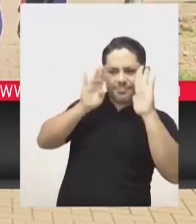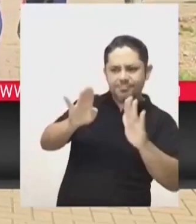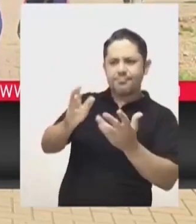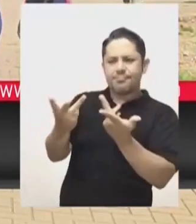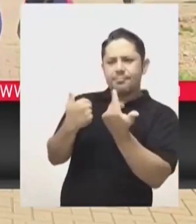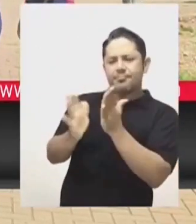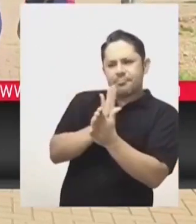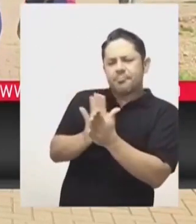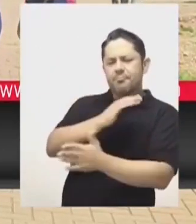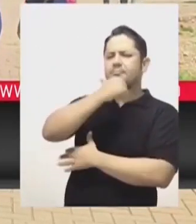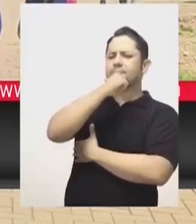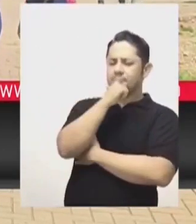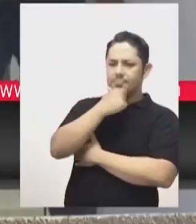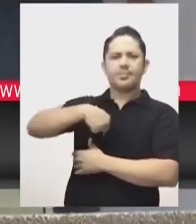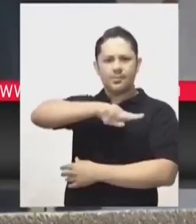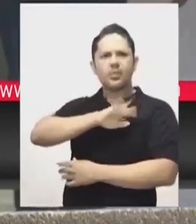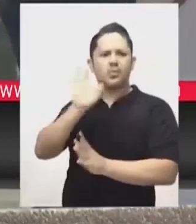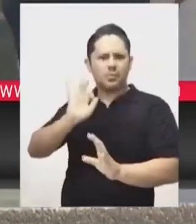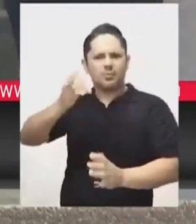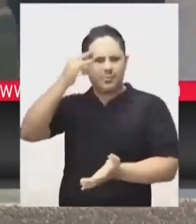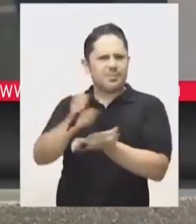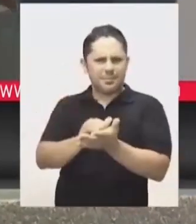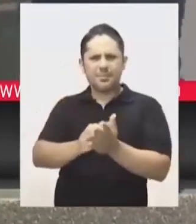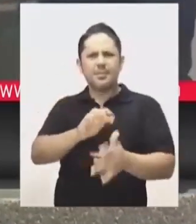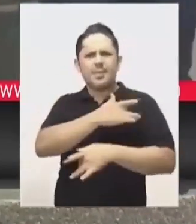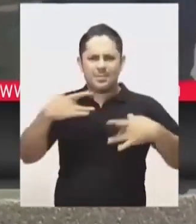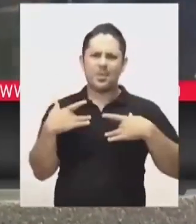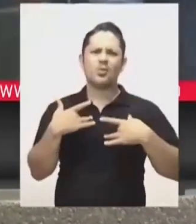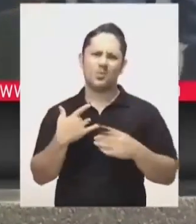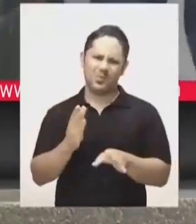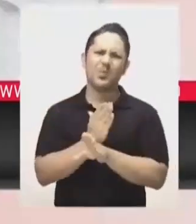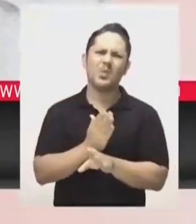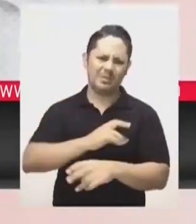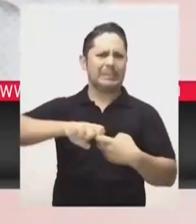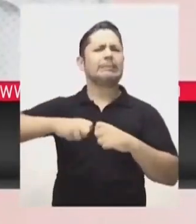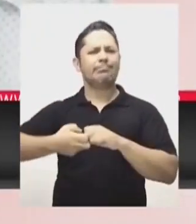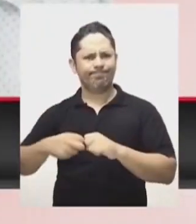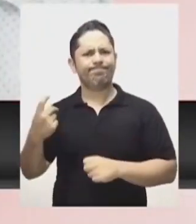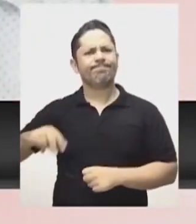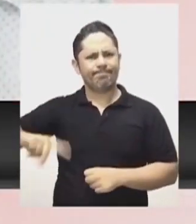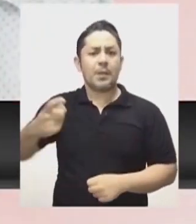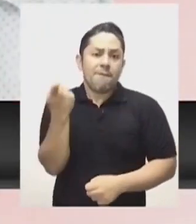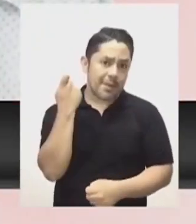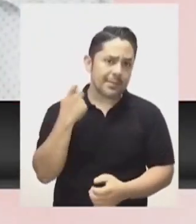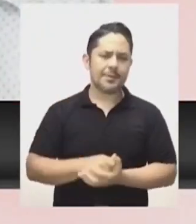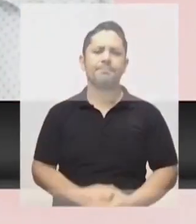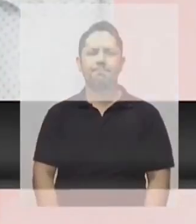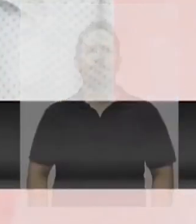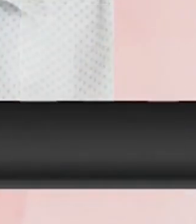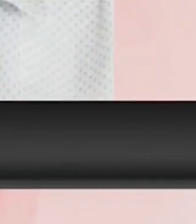the end, we see and know that the health is in a crisis and there is a lot of weaknesses in the issue of health. next time. We'll see you next time. Bye.